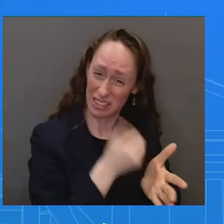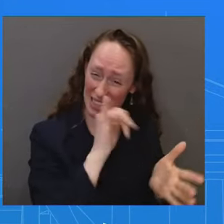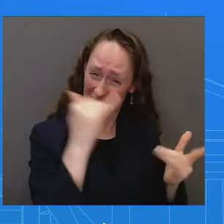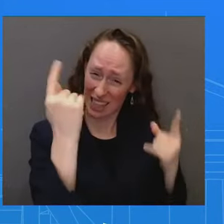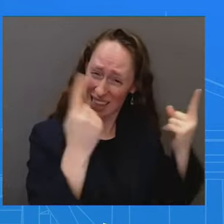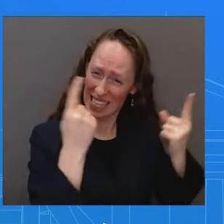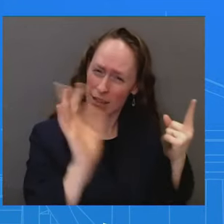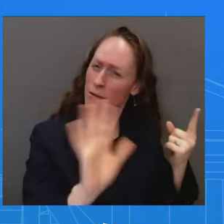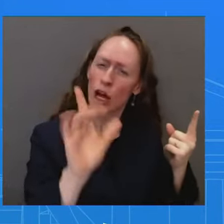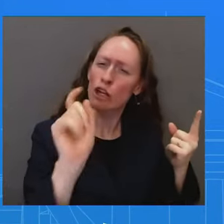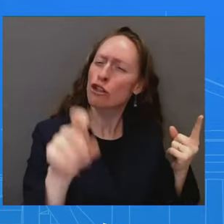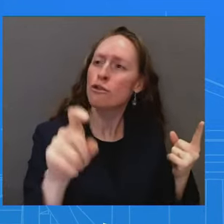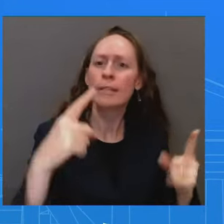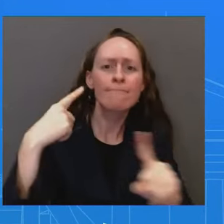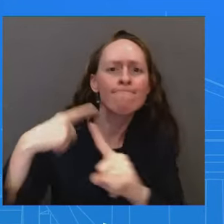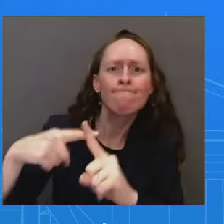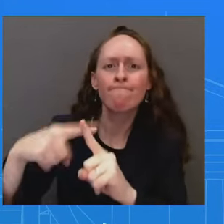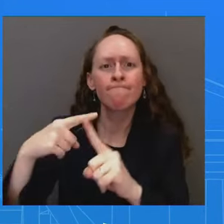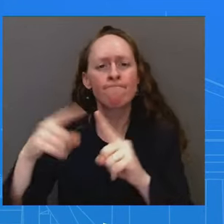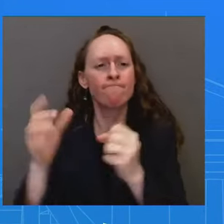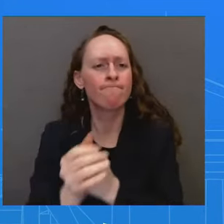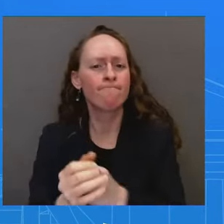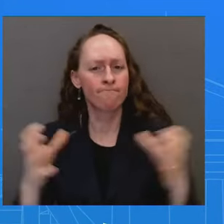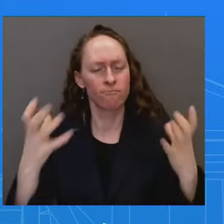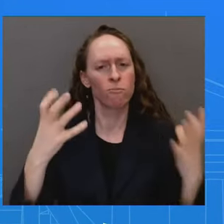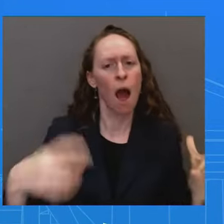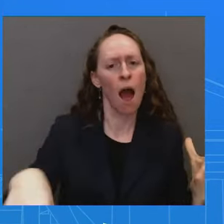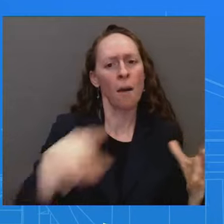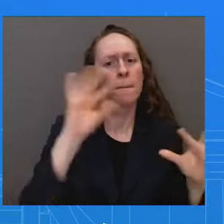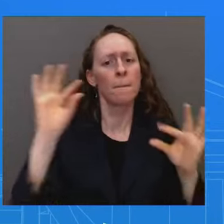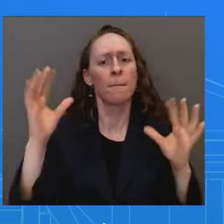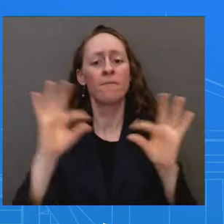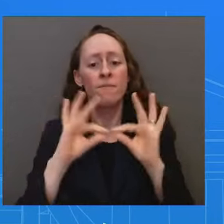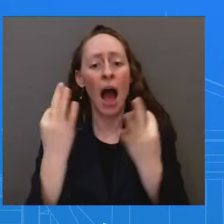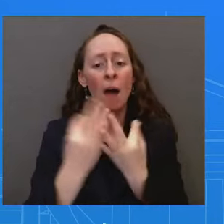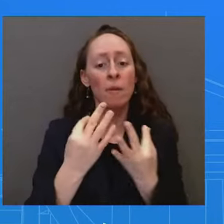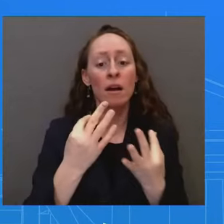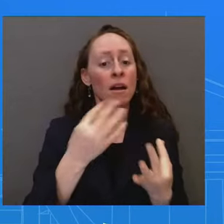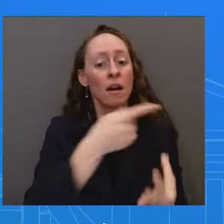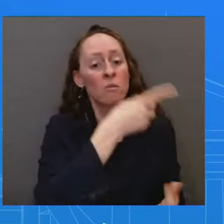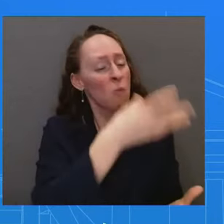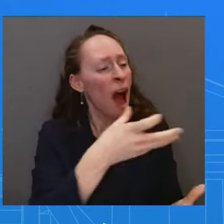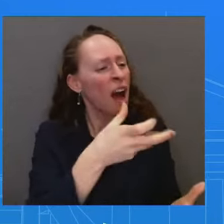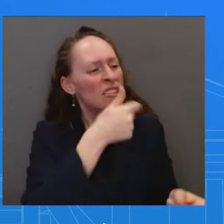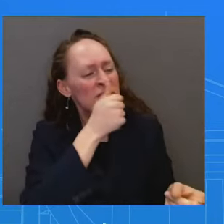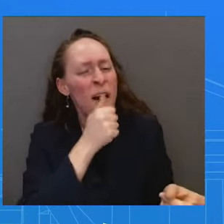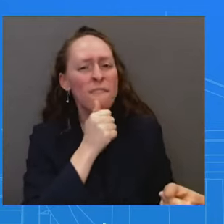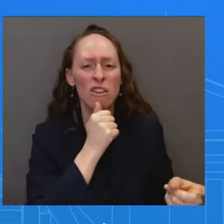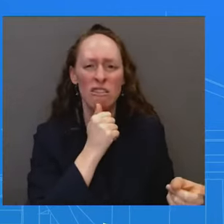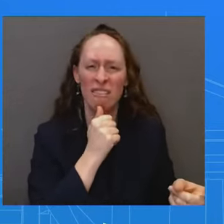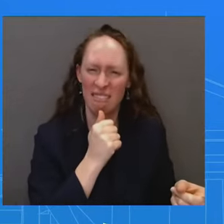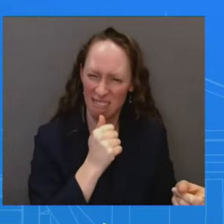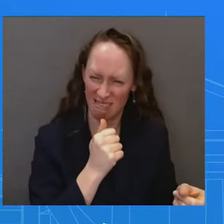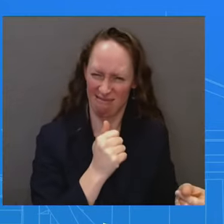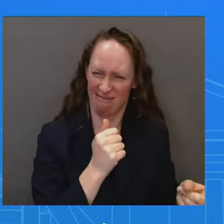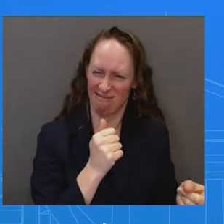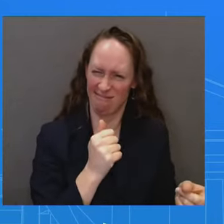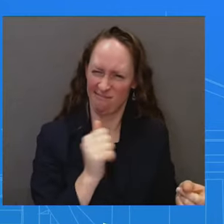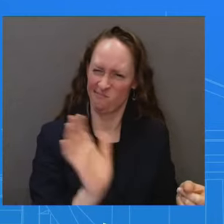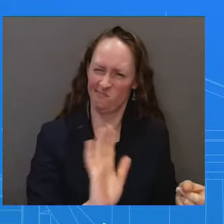American families suffer. That's not what a commander-in-chief is supposed to do. They're supposed to put forward a economic plan that helps all Americans.